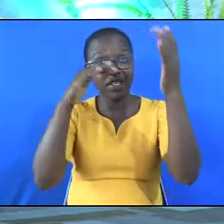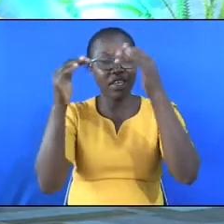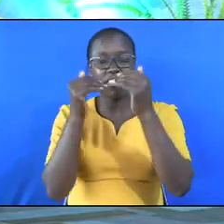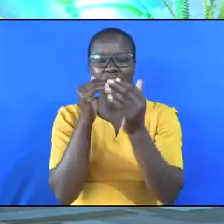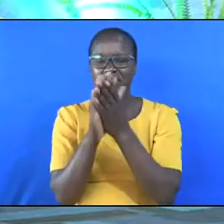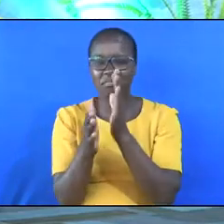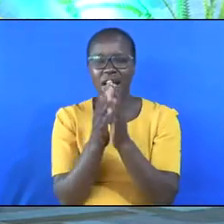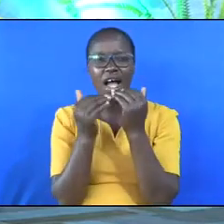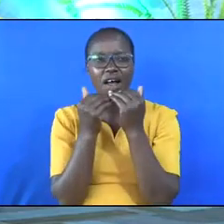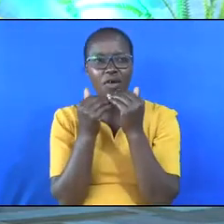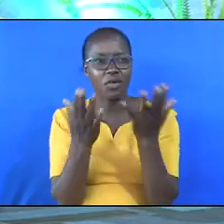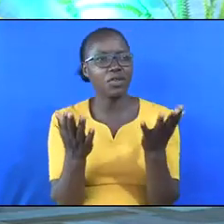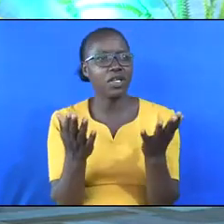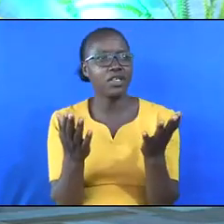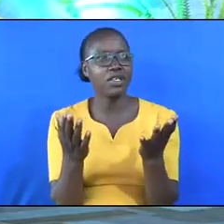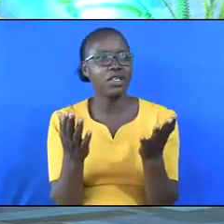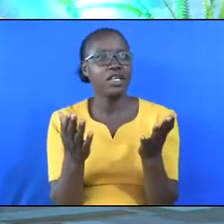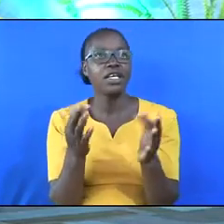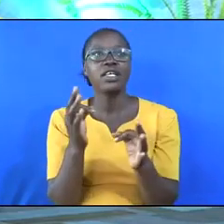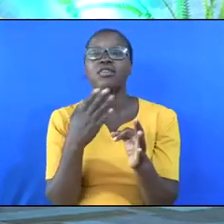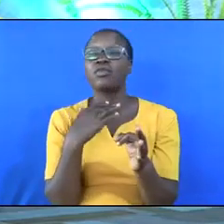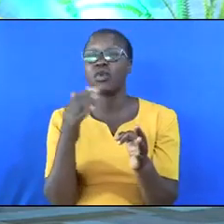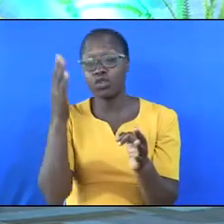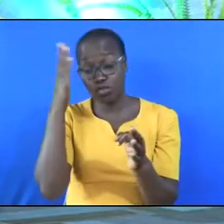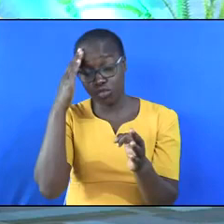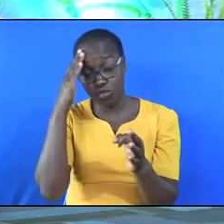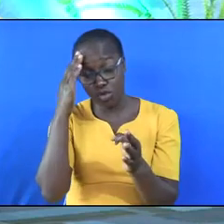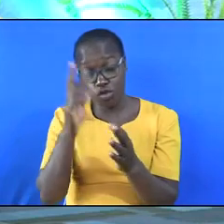If you are doubting me, read what Paul writes in the book of Corinthians.